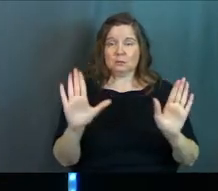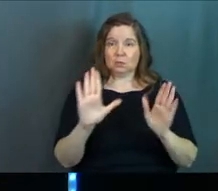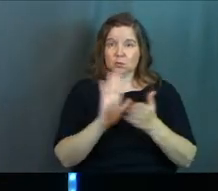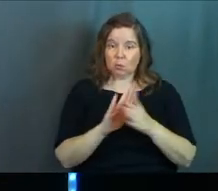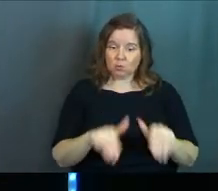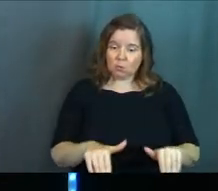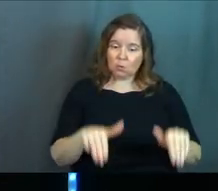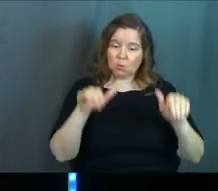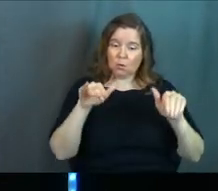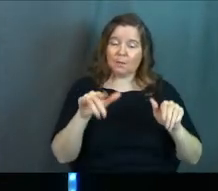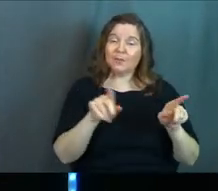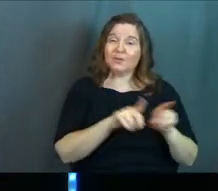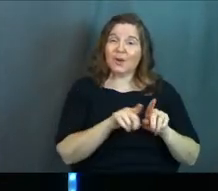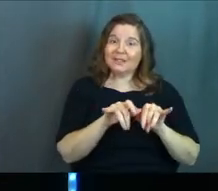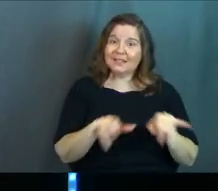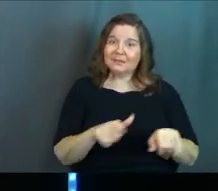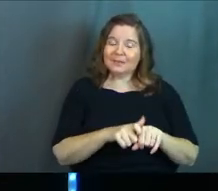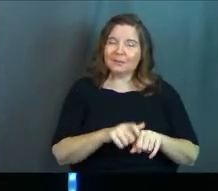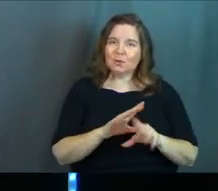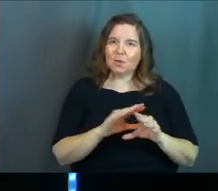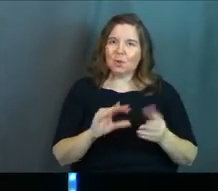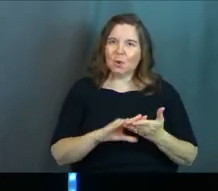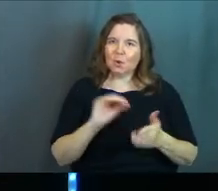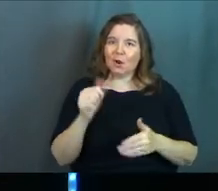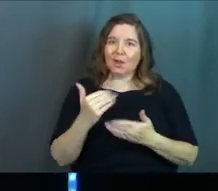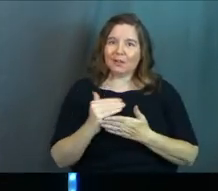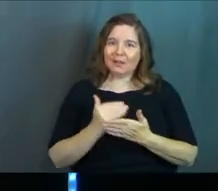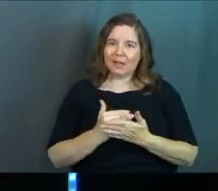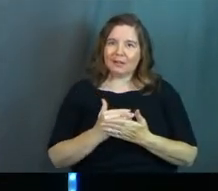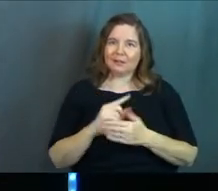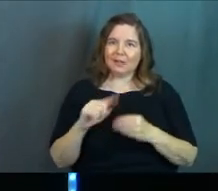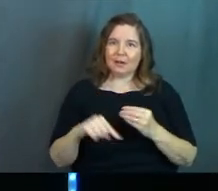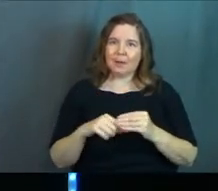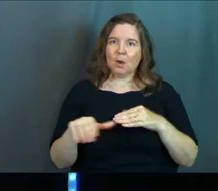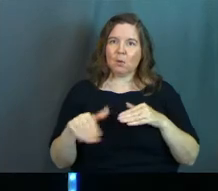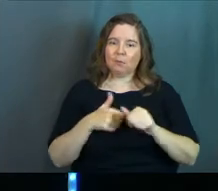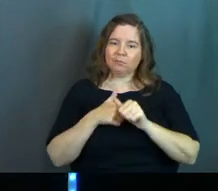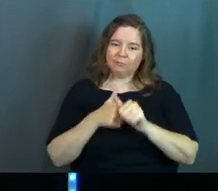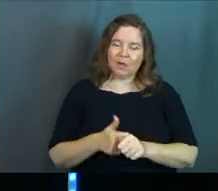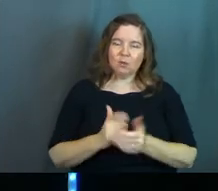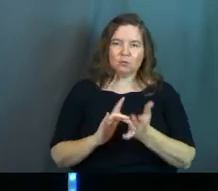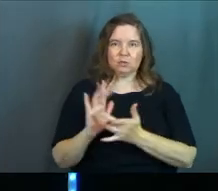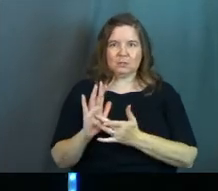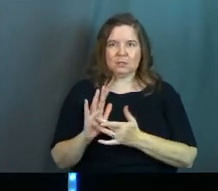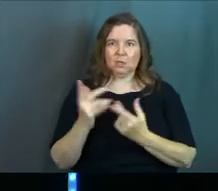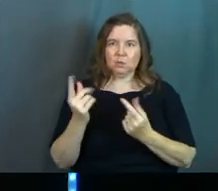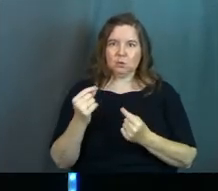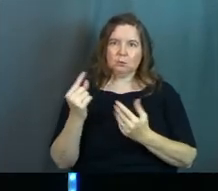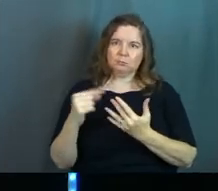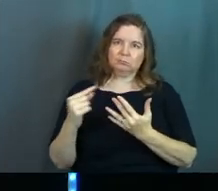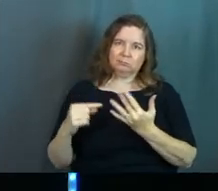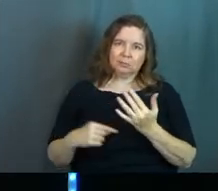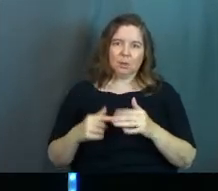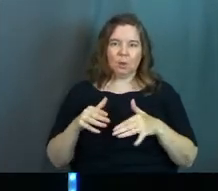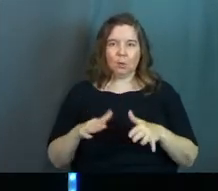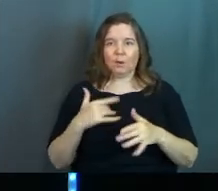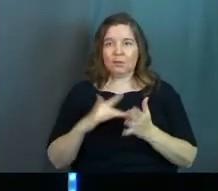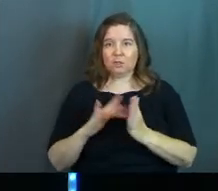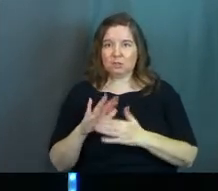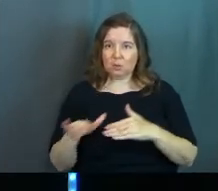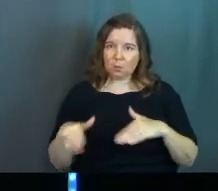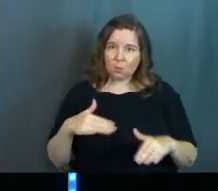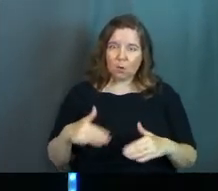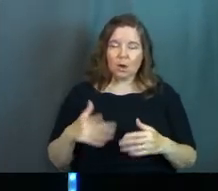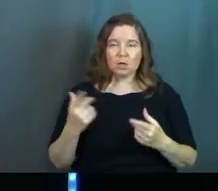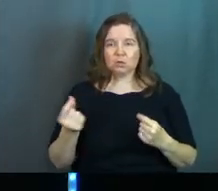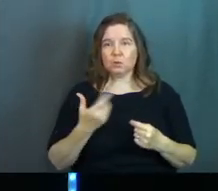growing up in the church, you also learn a whole lot of other lessons that are all about walking the path of Jesus. And walking the way that Jesus would